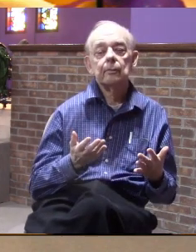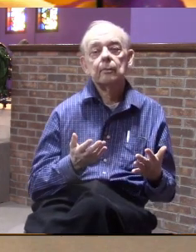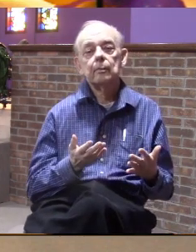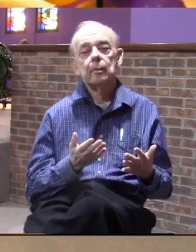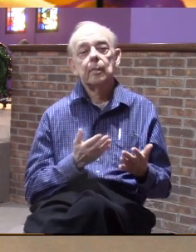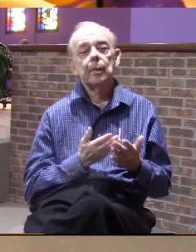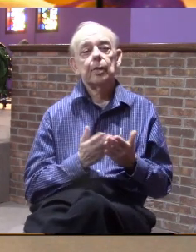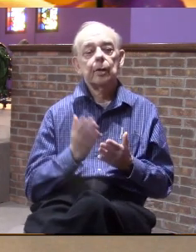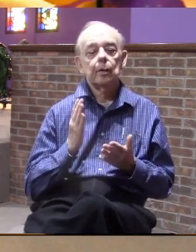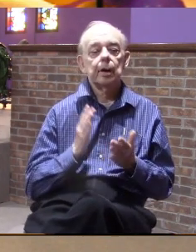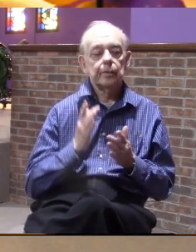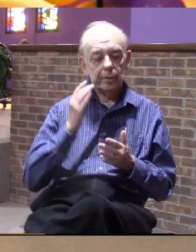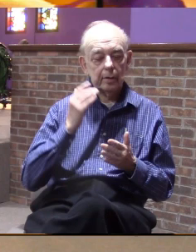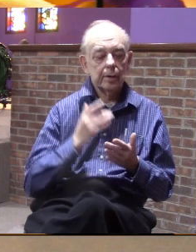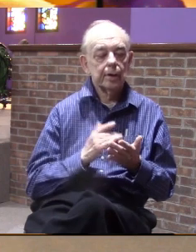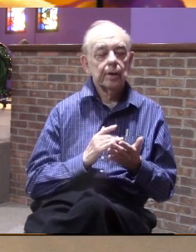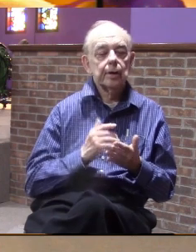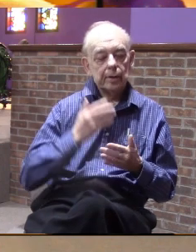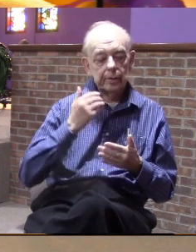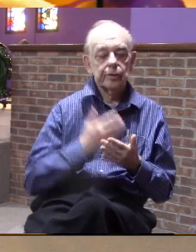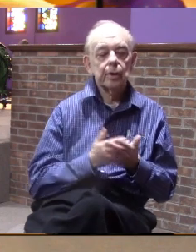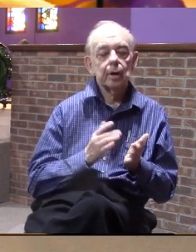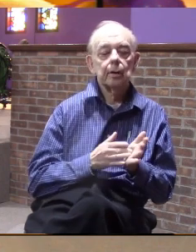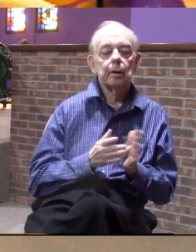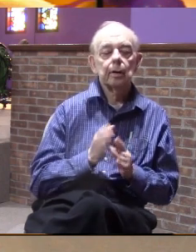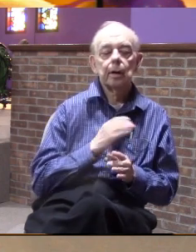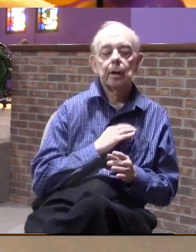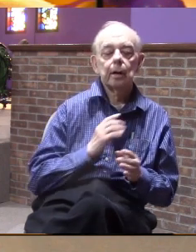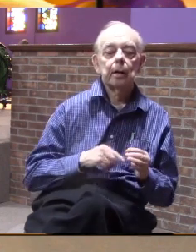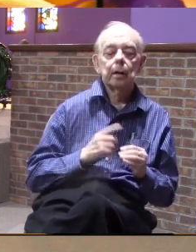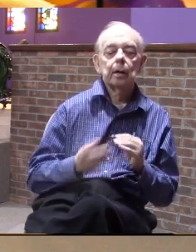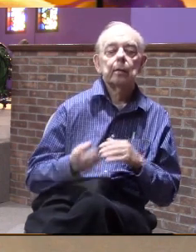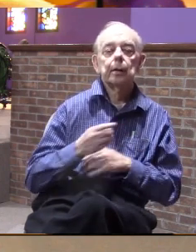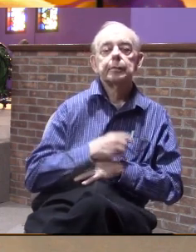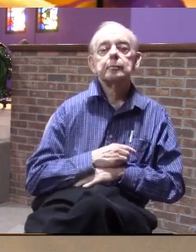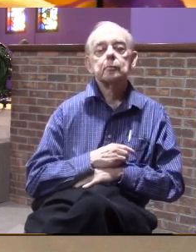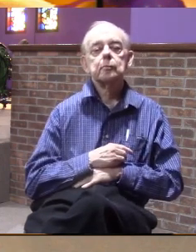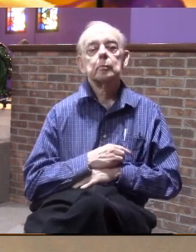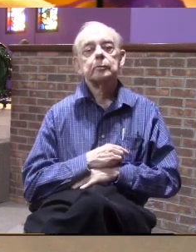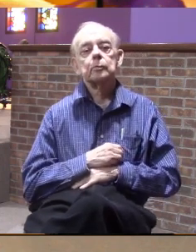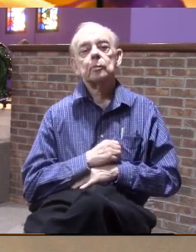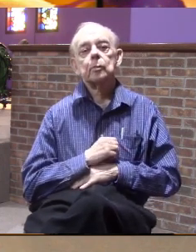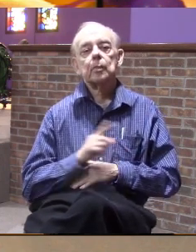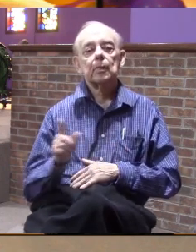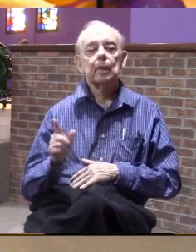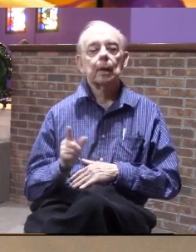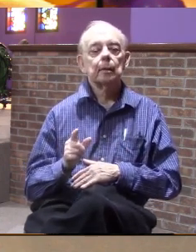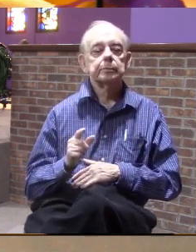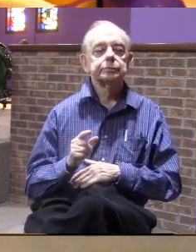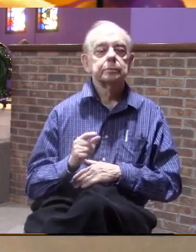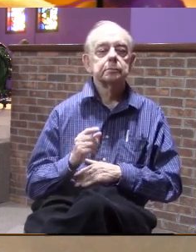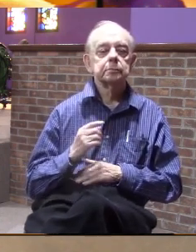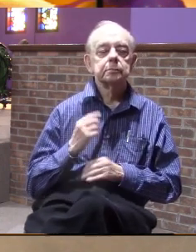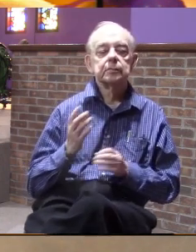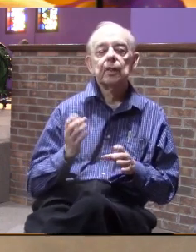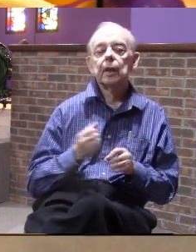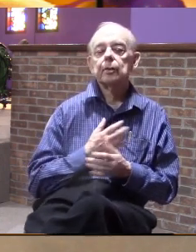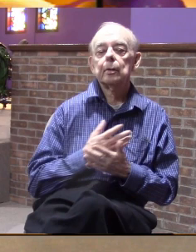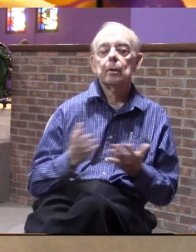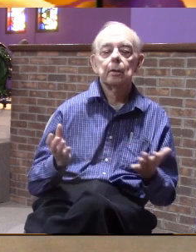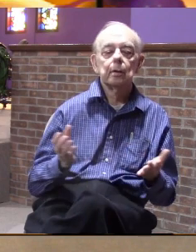through his son Jesus Christ and at the end of the day ladies and gentlemen all of this stuff that we're accumulating